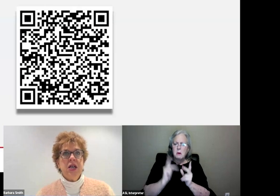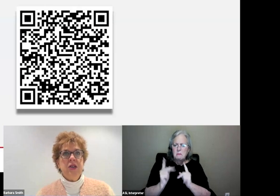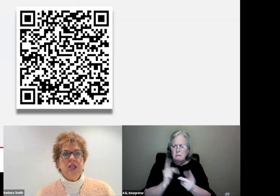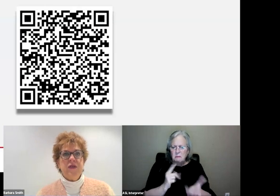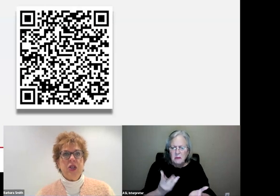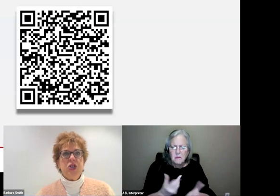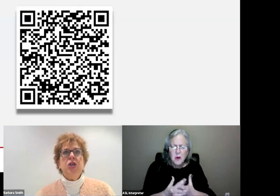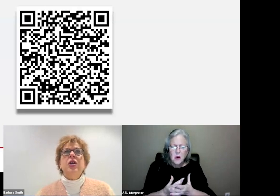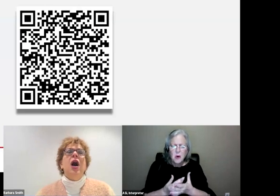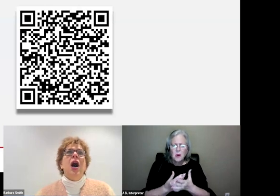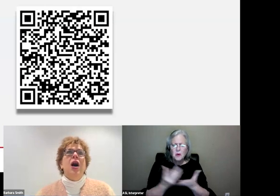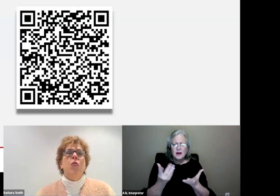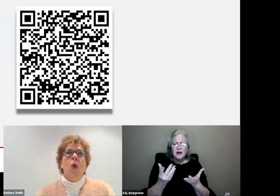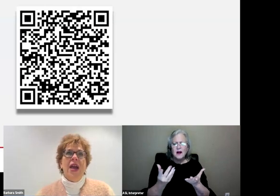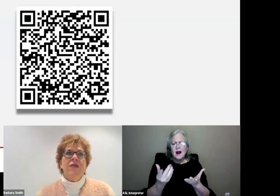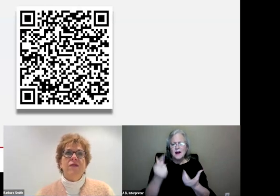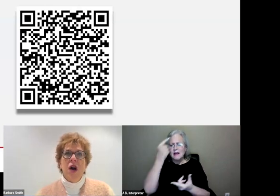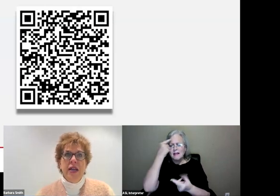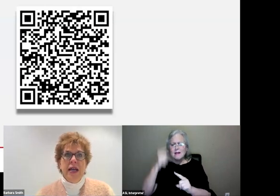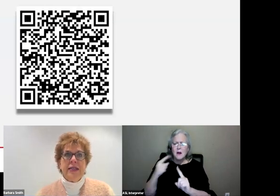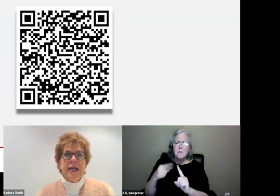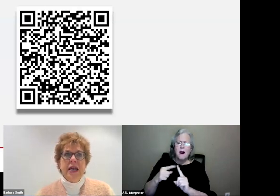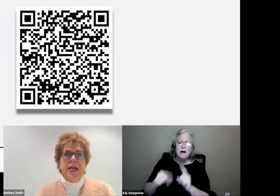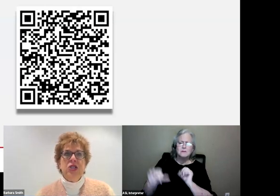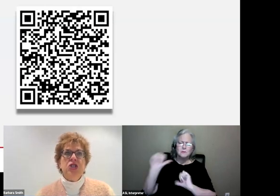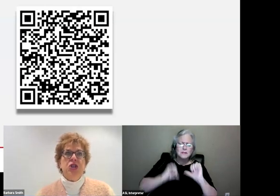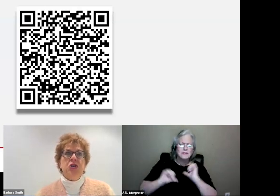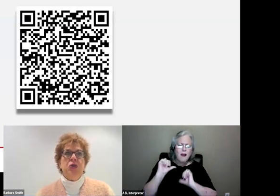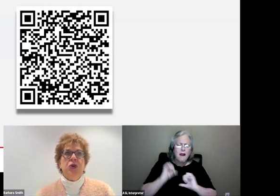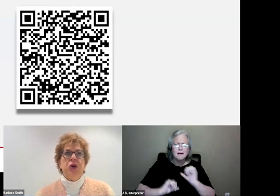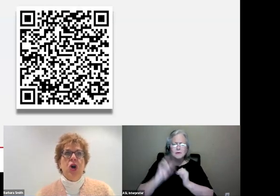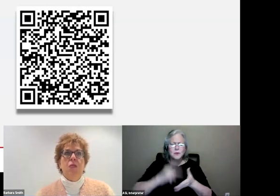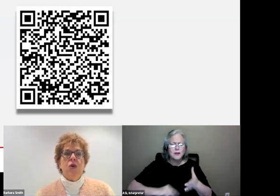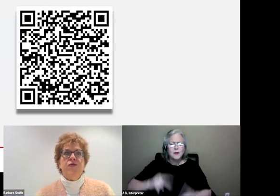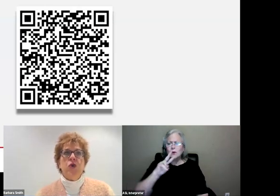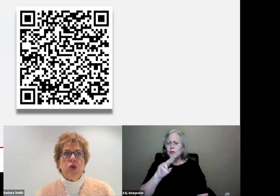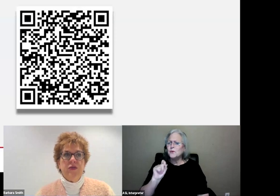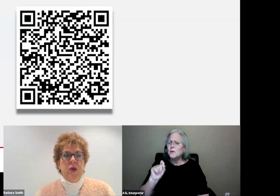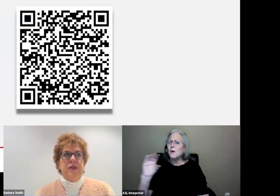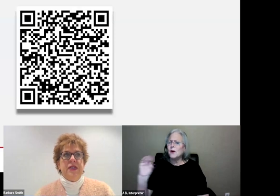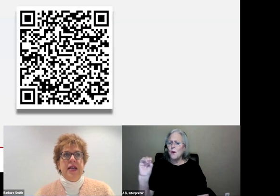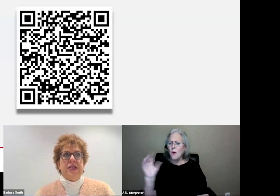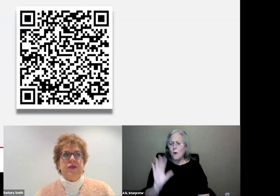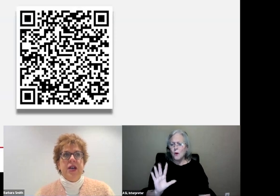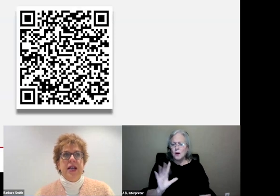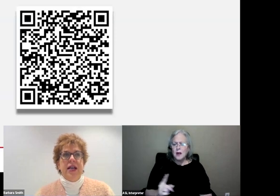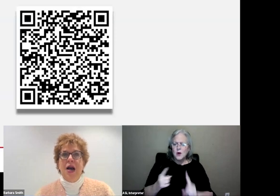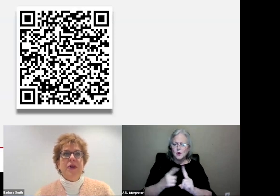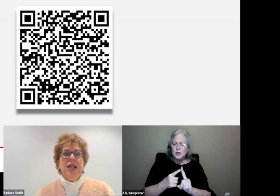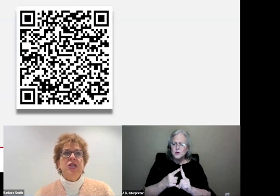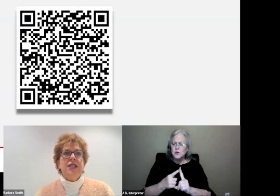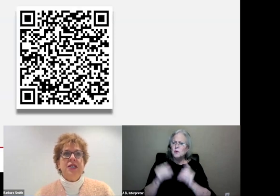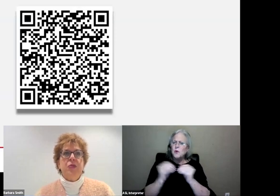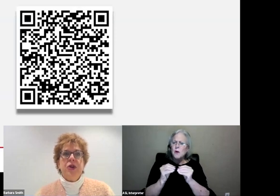this first wave of phonics into a more fuller view of the science of reading,